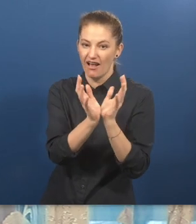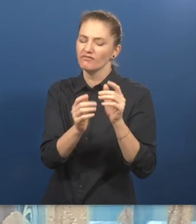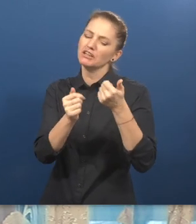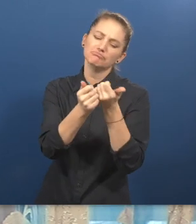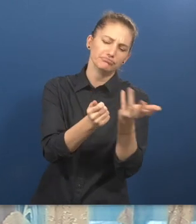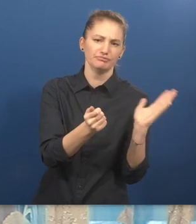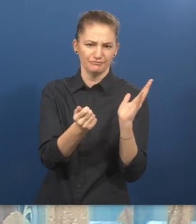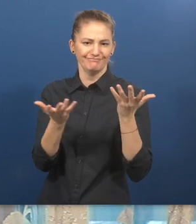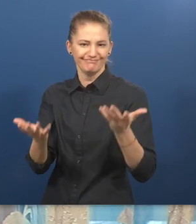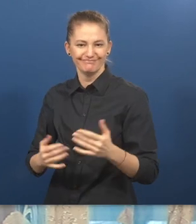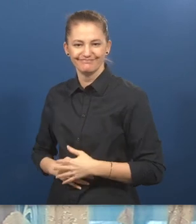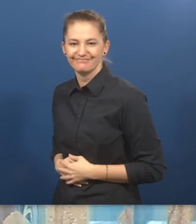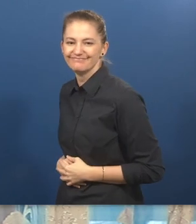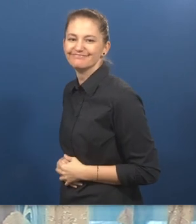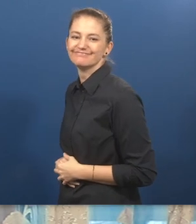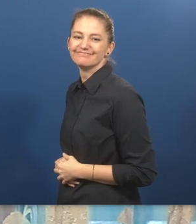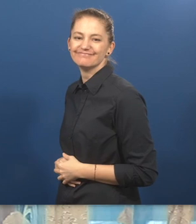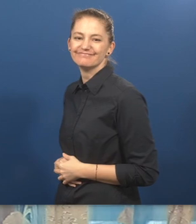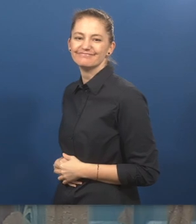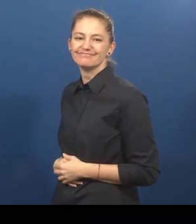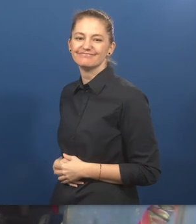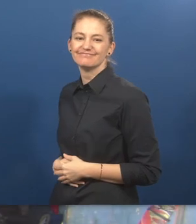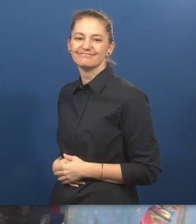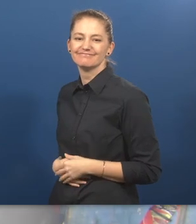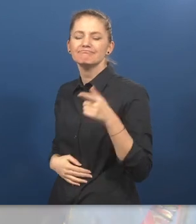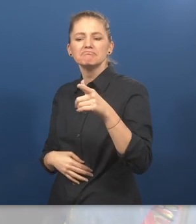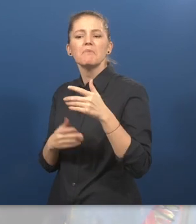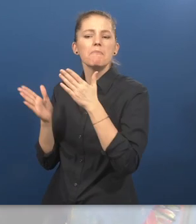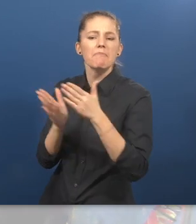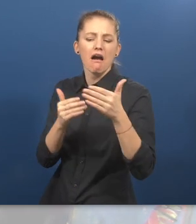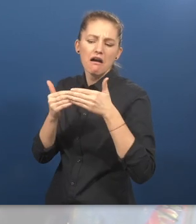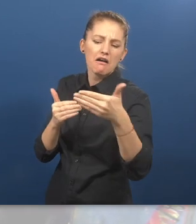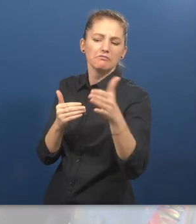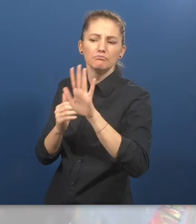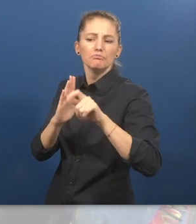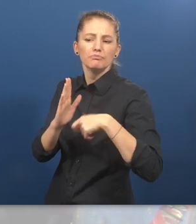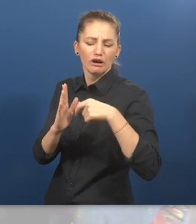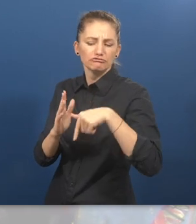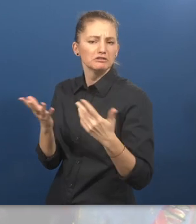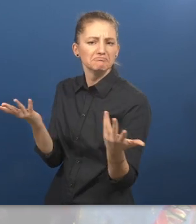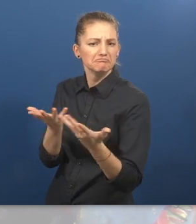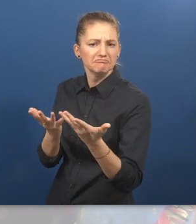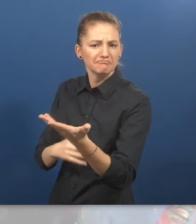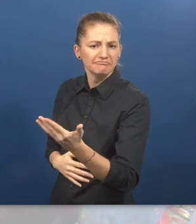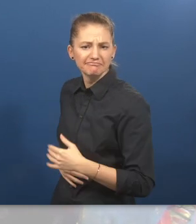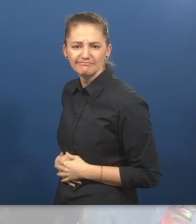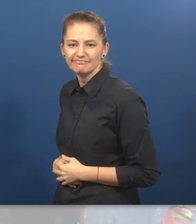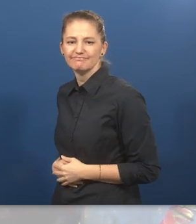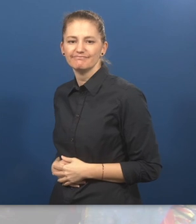UNDCP and other organizations. What is next for bicycle training program?